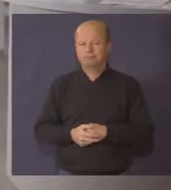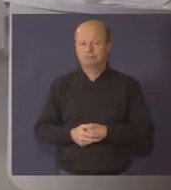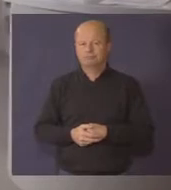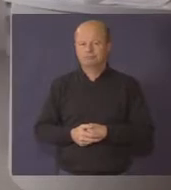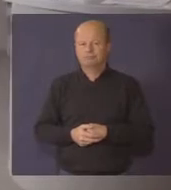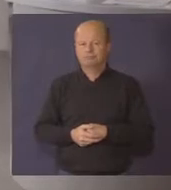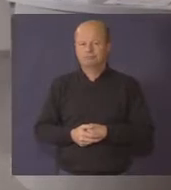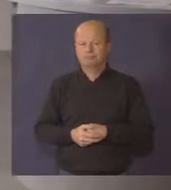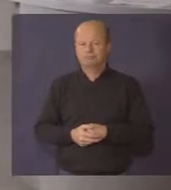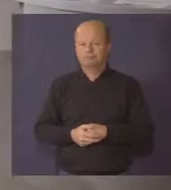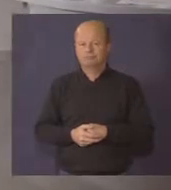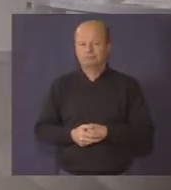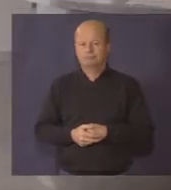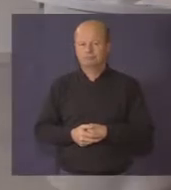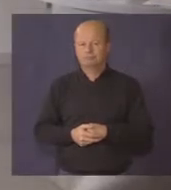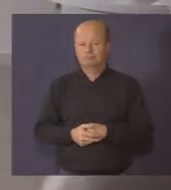Hi, Lena.